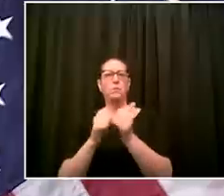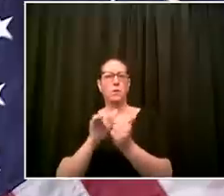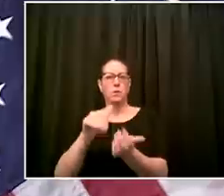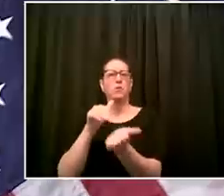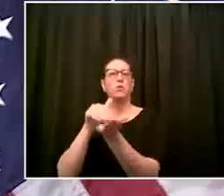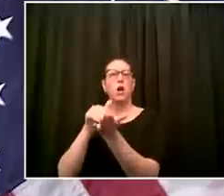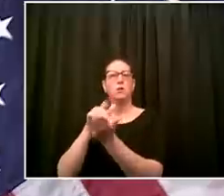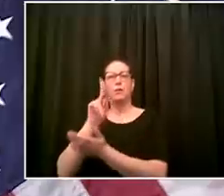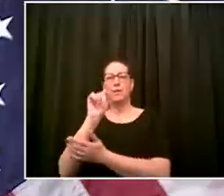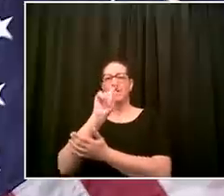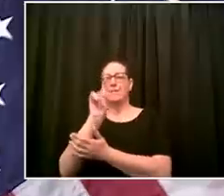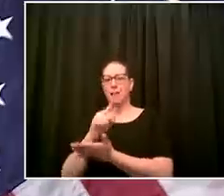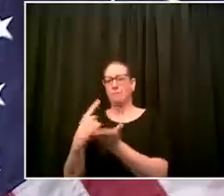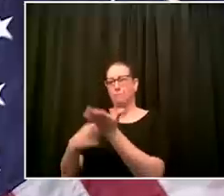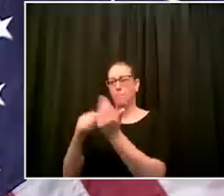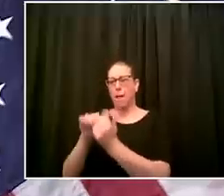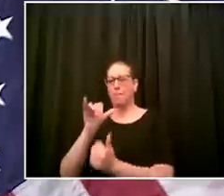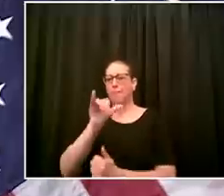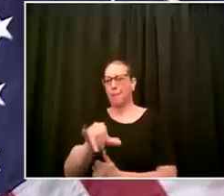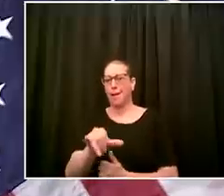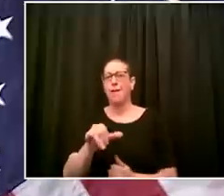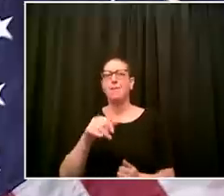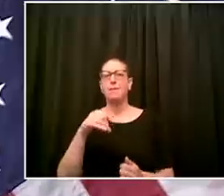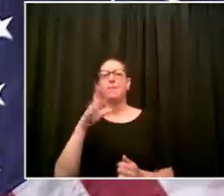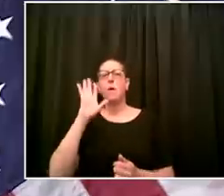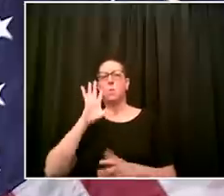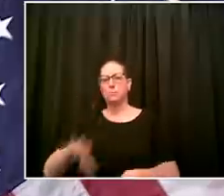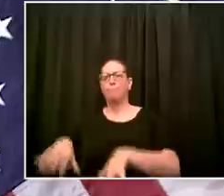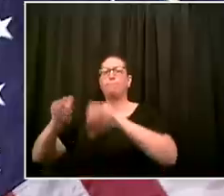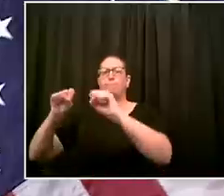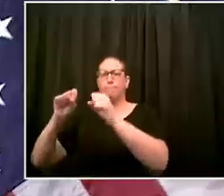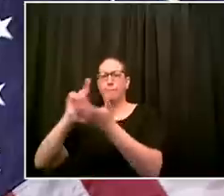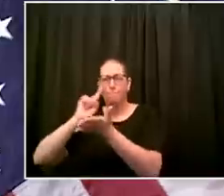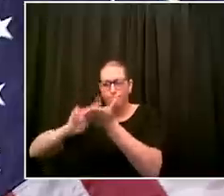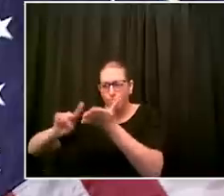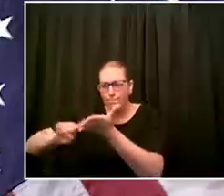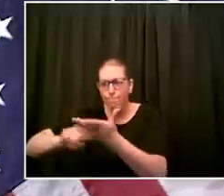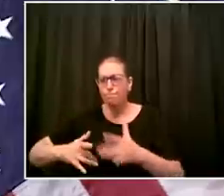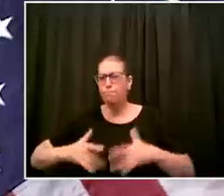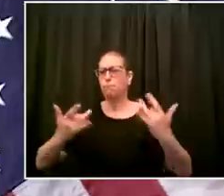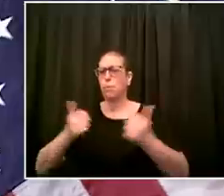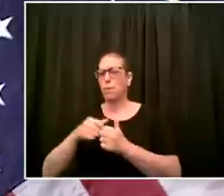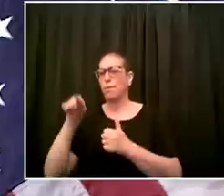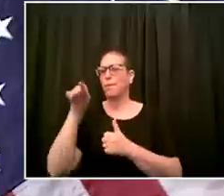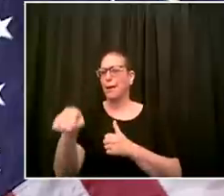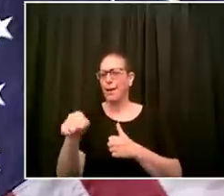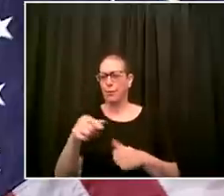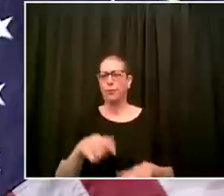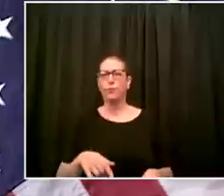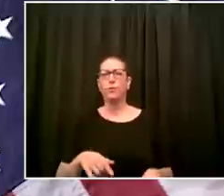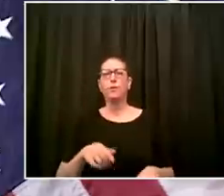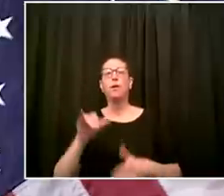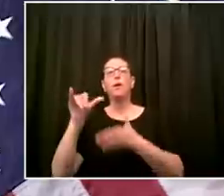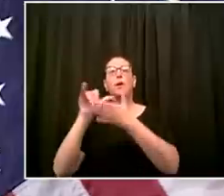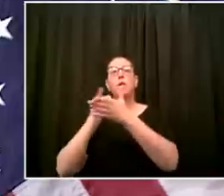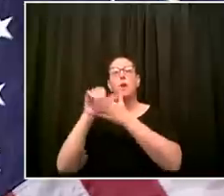uh with the state is investigating we're going to absolutely work with them we want to get down to the bottom of what happened here